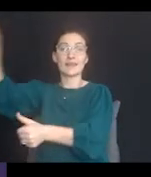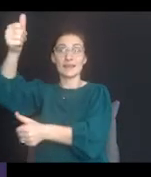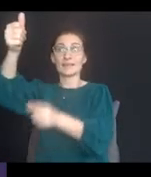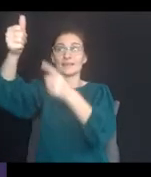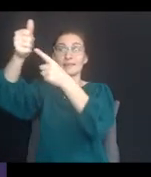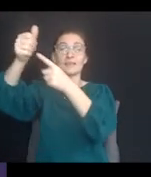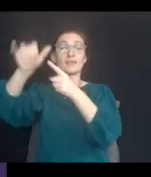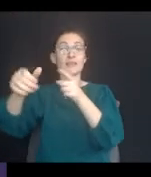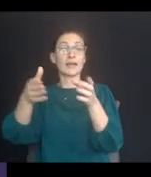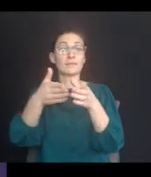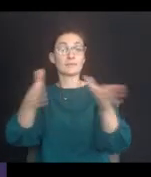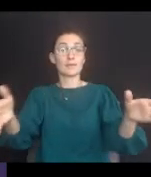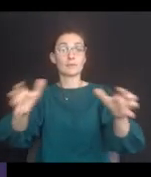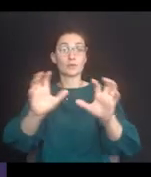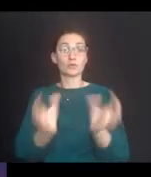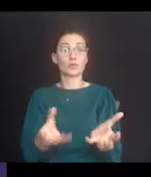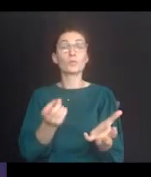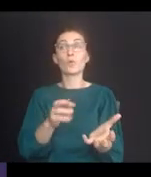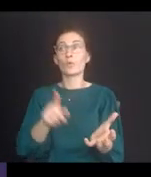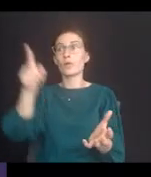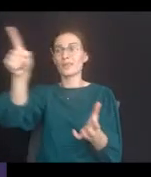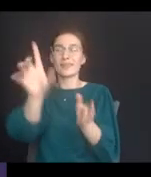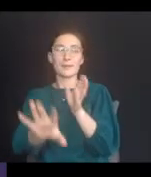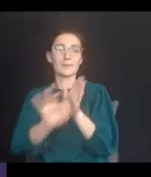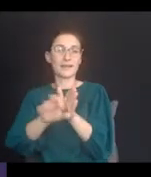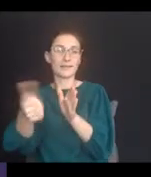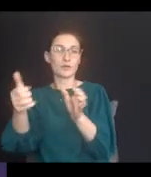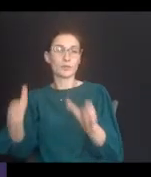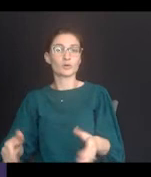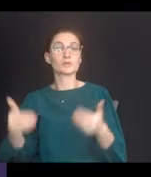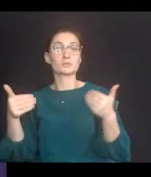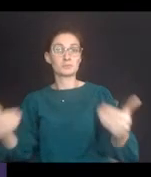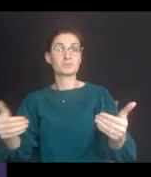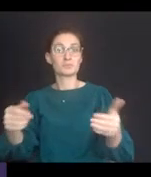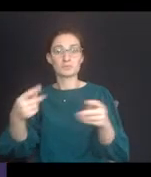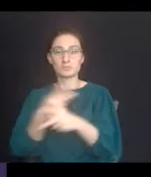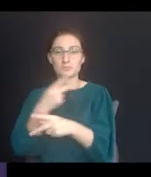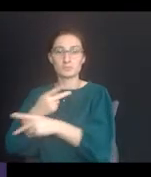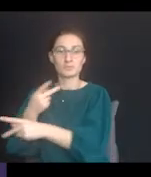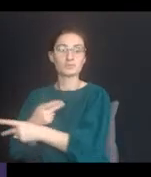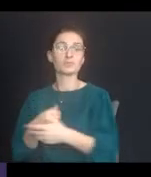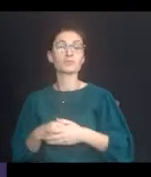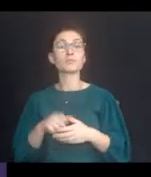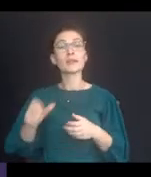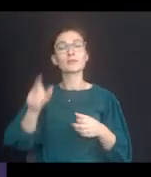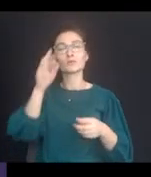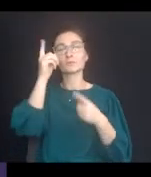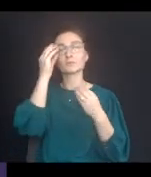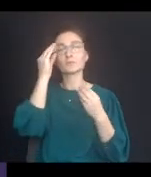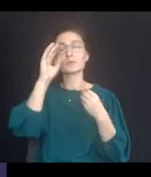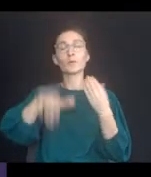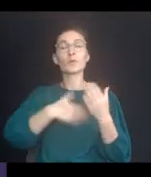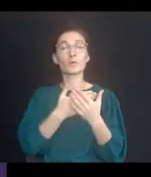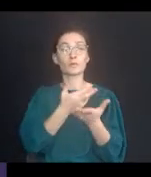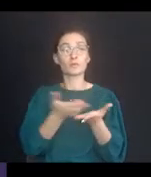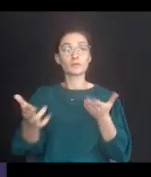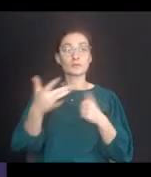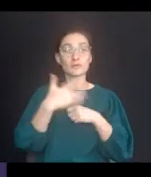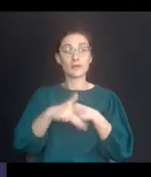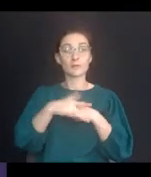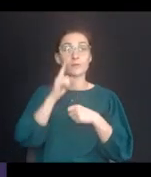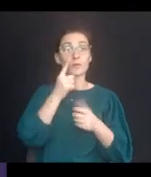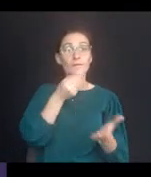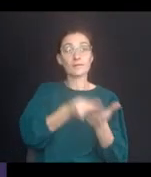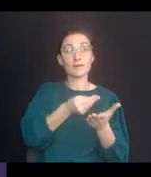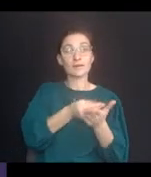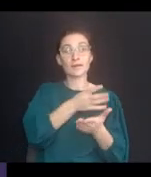made by the head of the public entity or his or her designee after considering all resources available for use in the funding